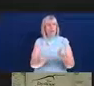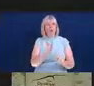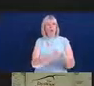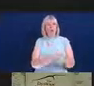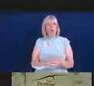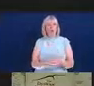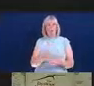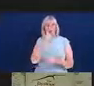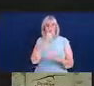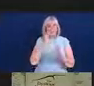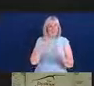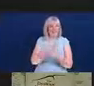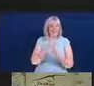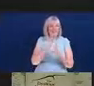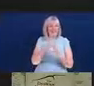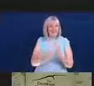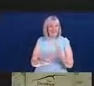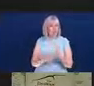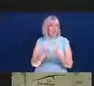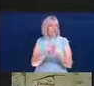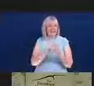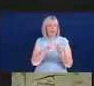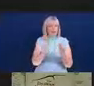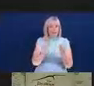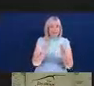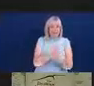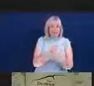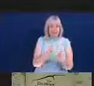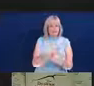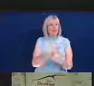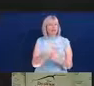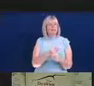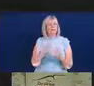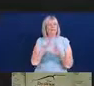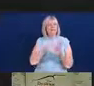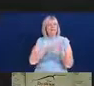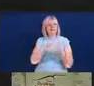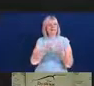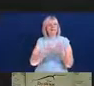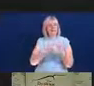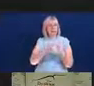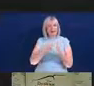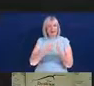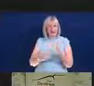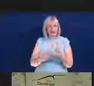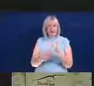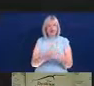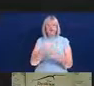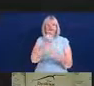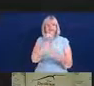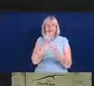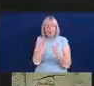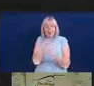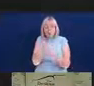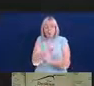disabilities like dyslexia, dyspraxia, dyscalculia, ADHD, ADD, all sorts of things.